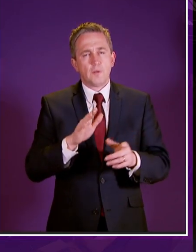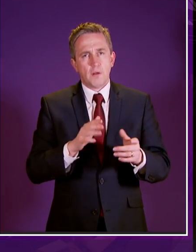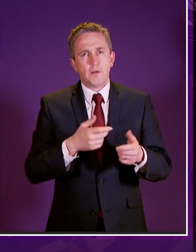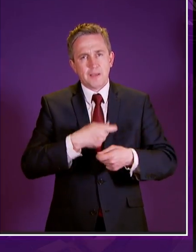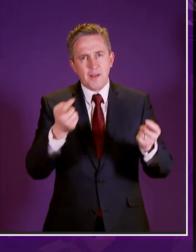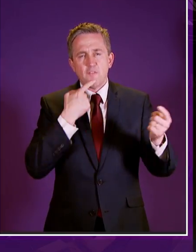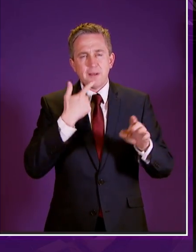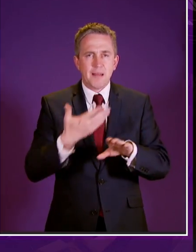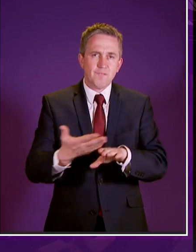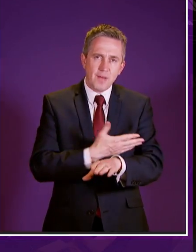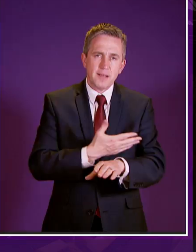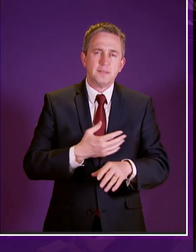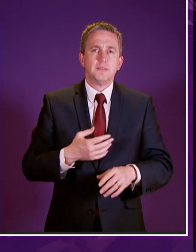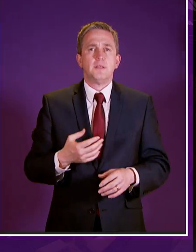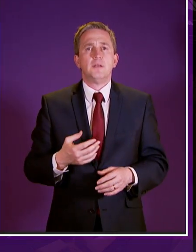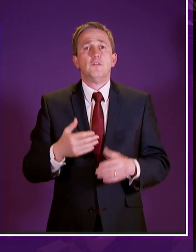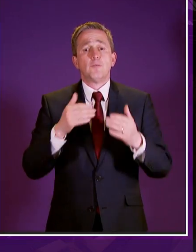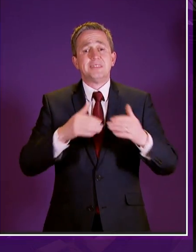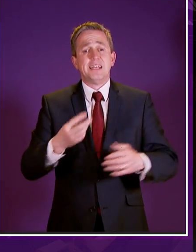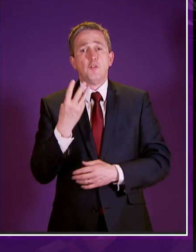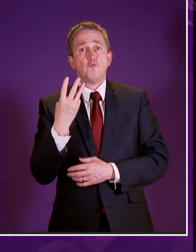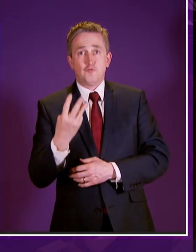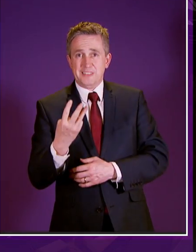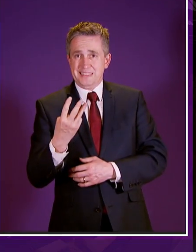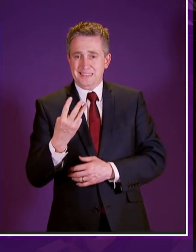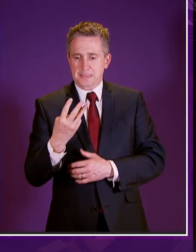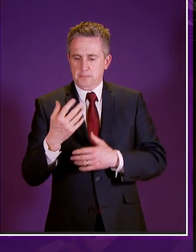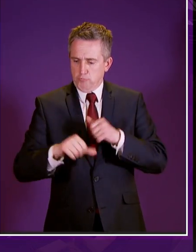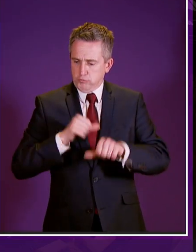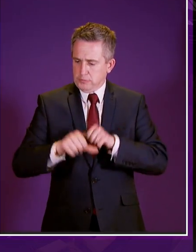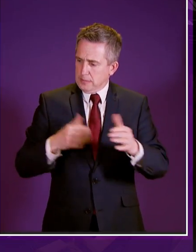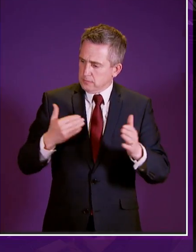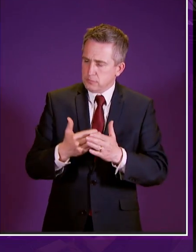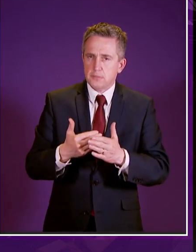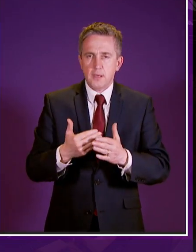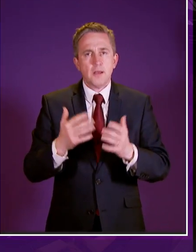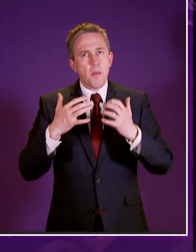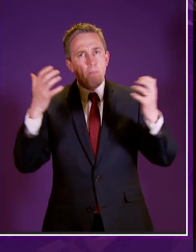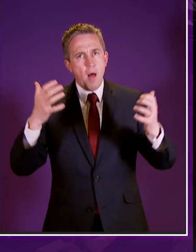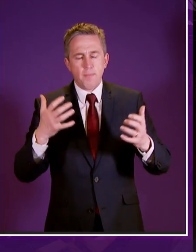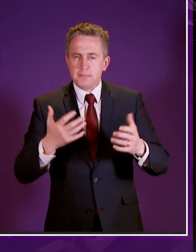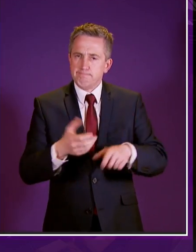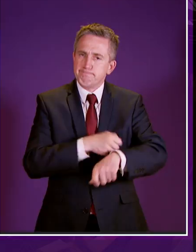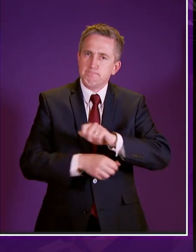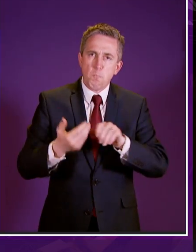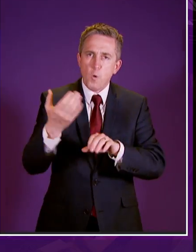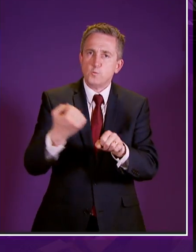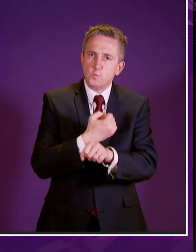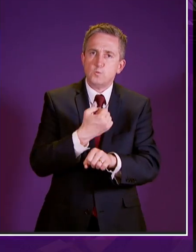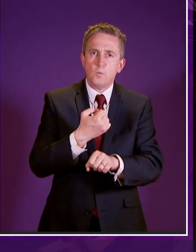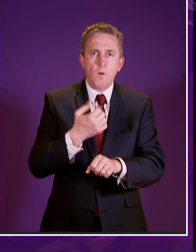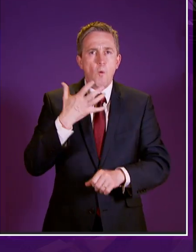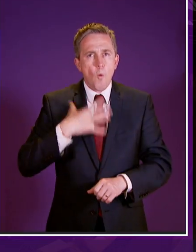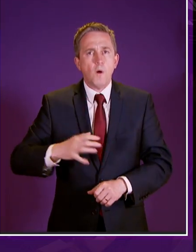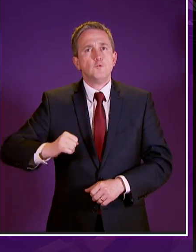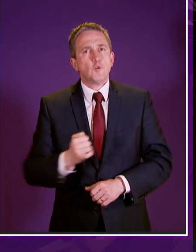presenting officer the the overriding message from stage three is that we as a parliament have much more work to do so that the people of scotland can